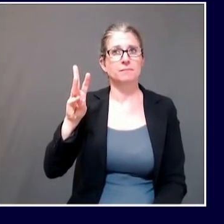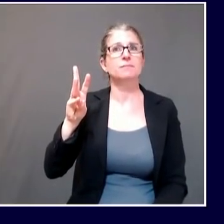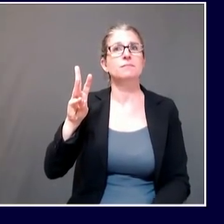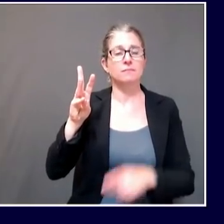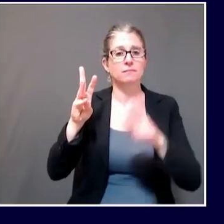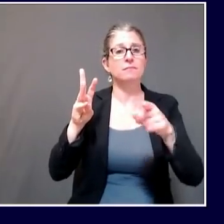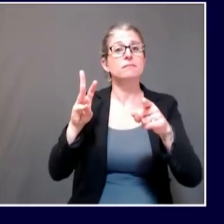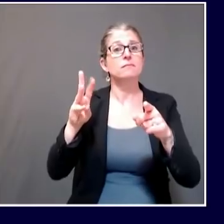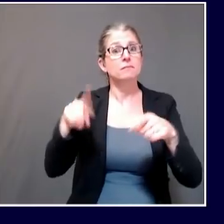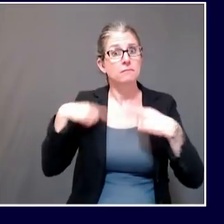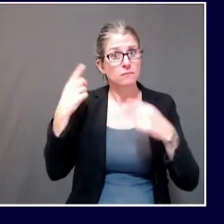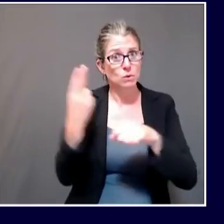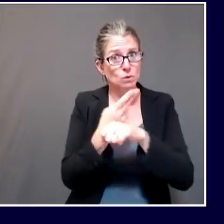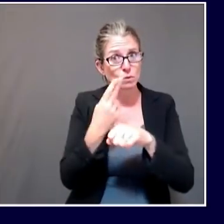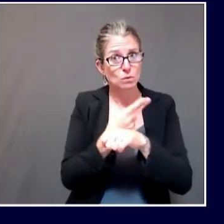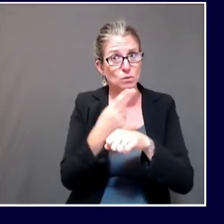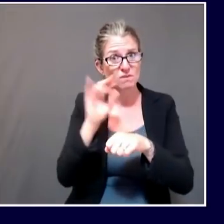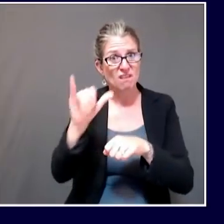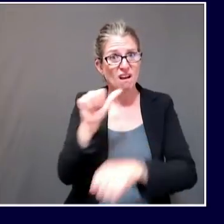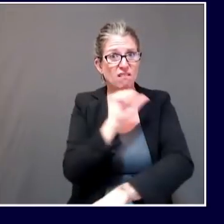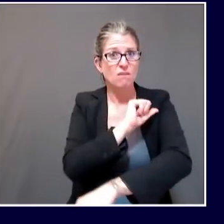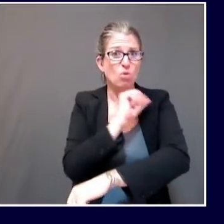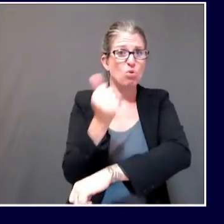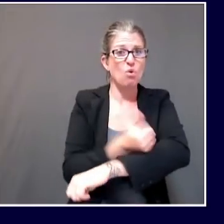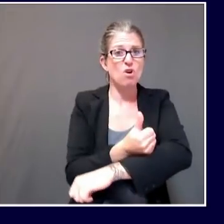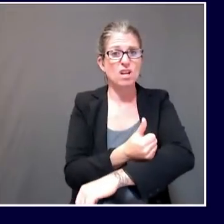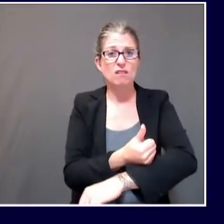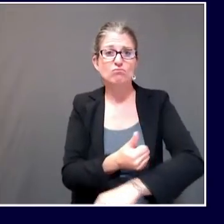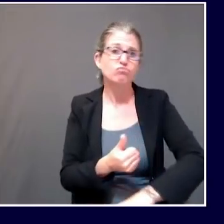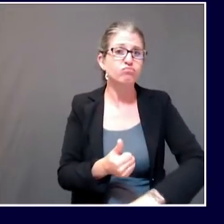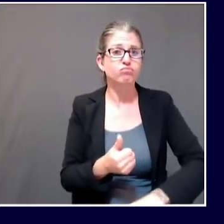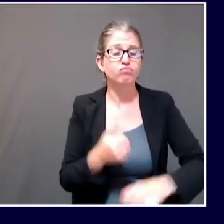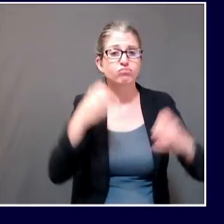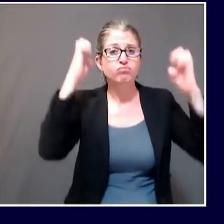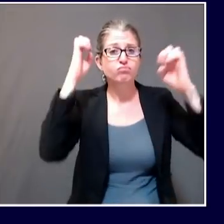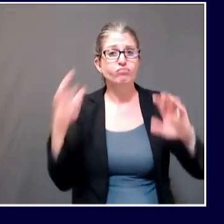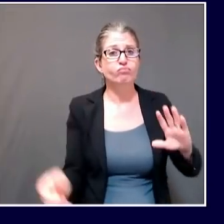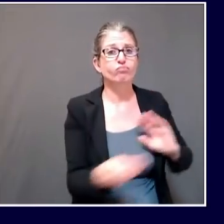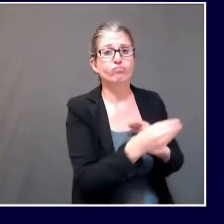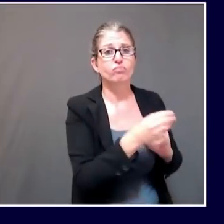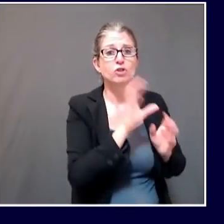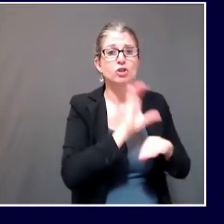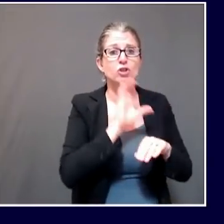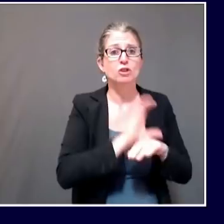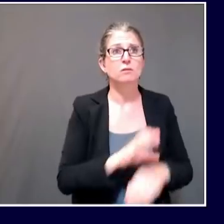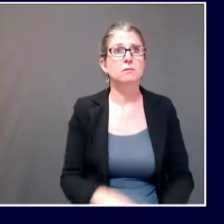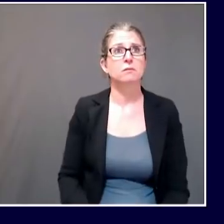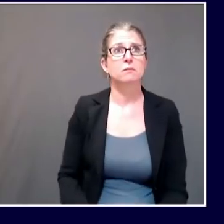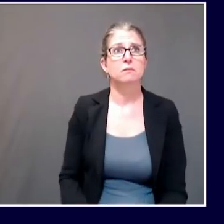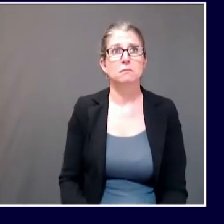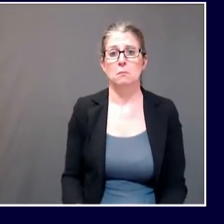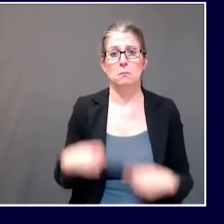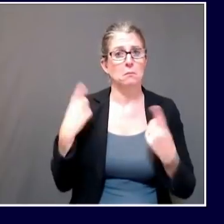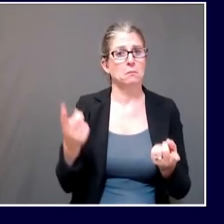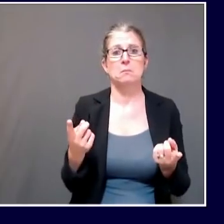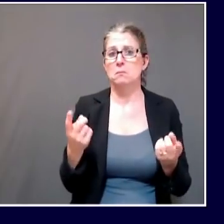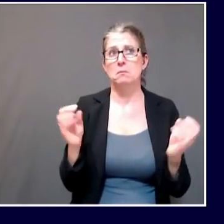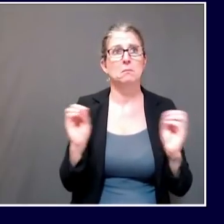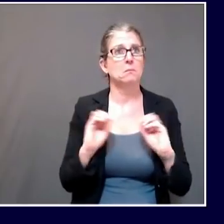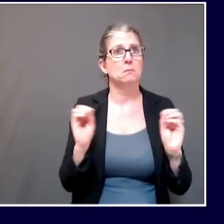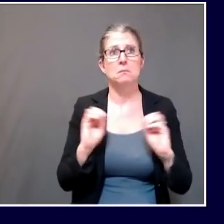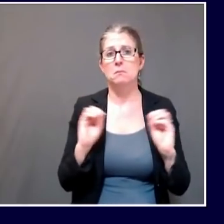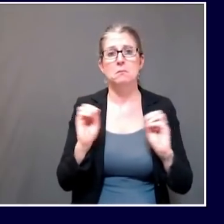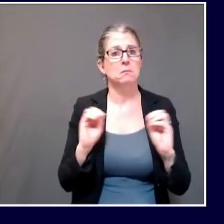Those enforcement authorities have not to date been used with any main churches. We have on occasion provided education